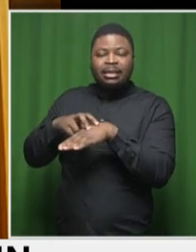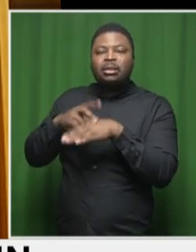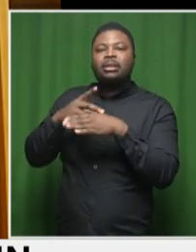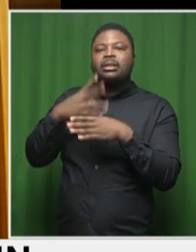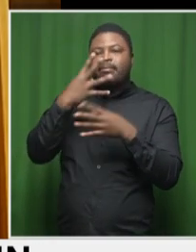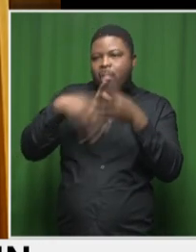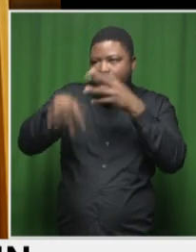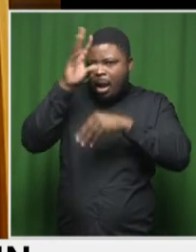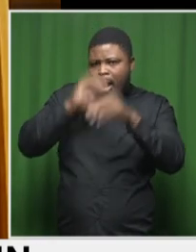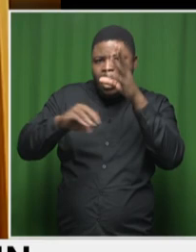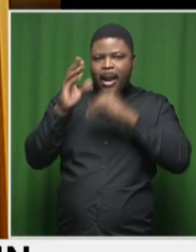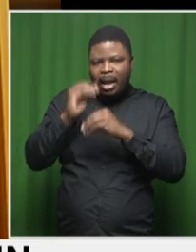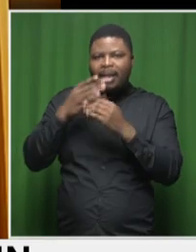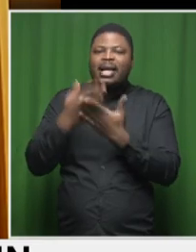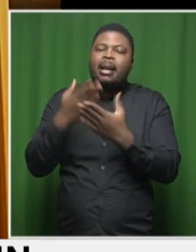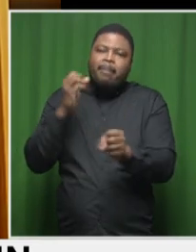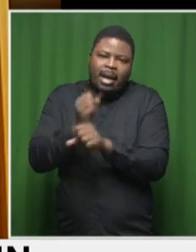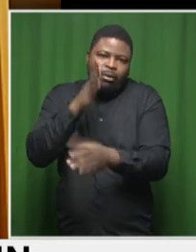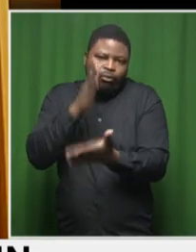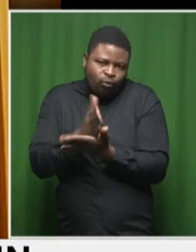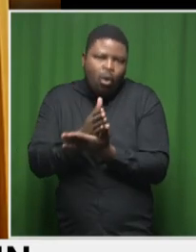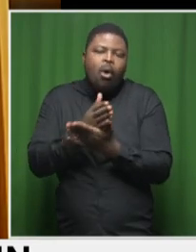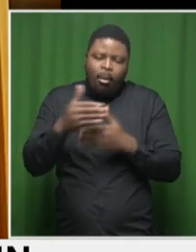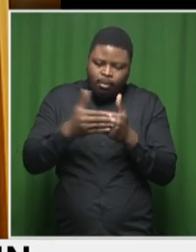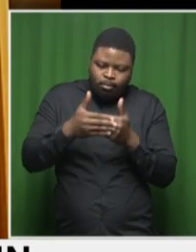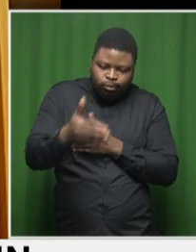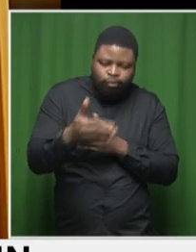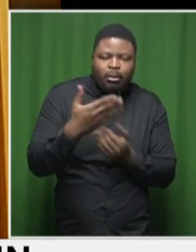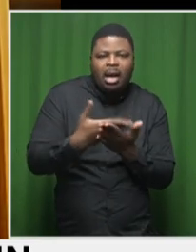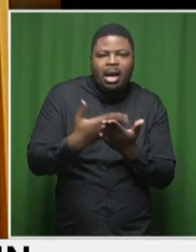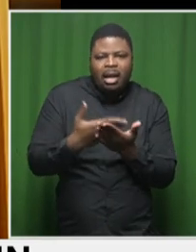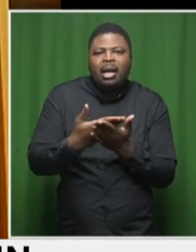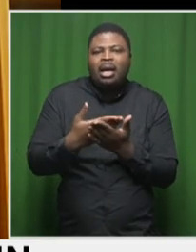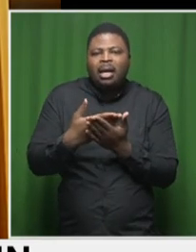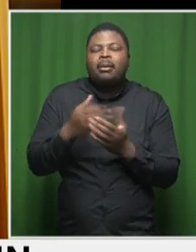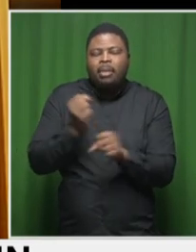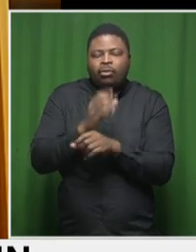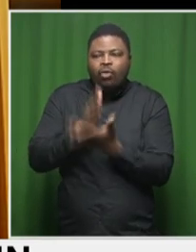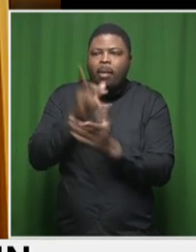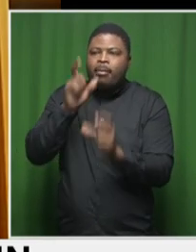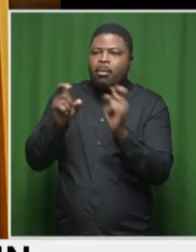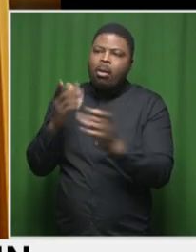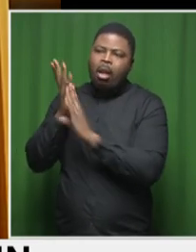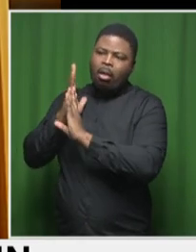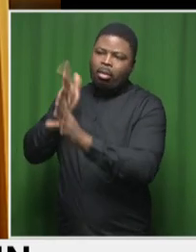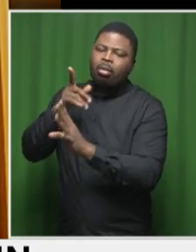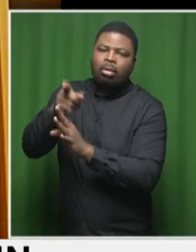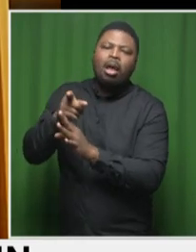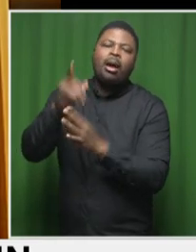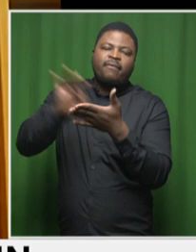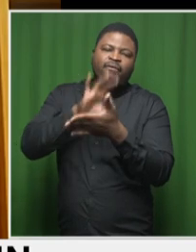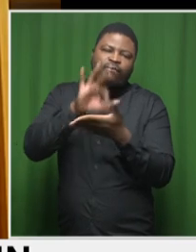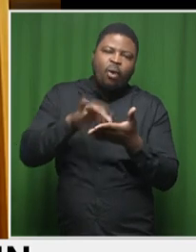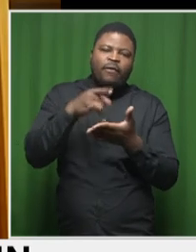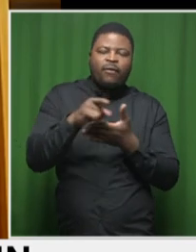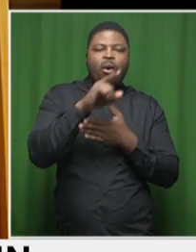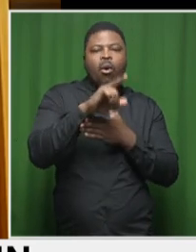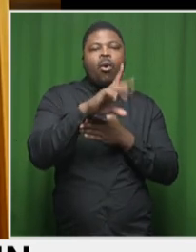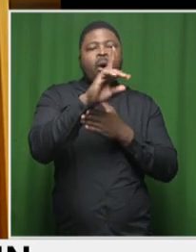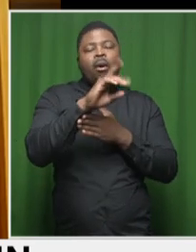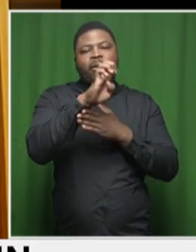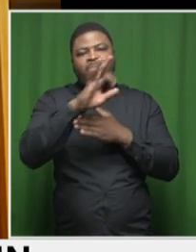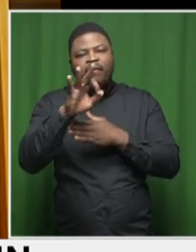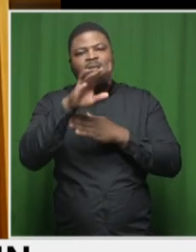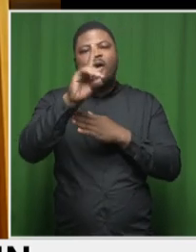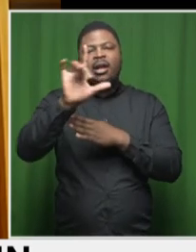foot soldiers almost to every corner of the province. And unfortunately, they failed this money in that regard. And that's